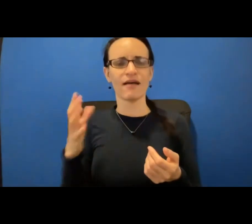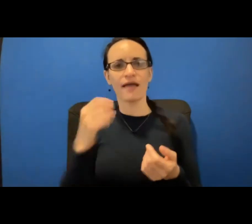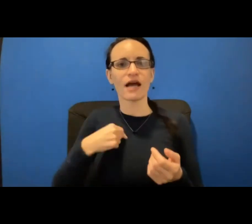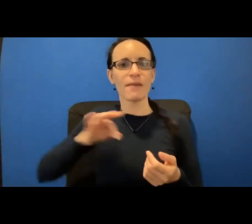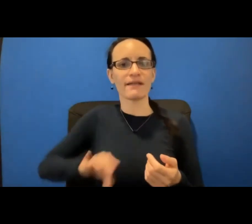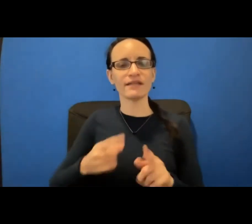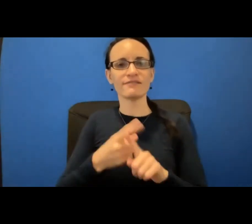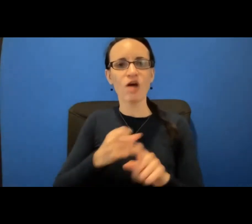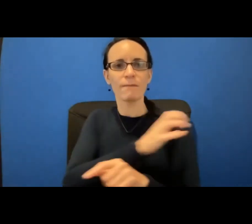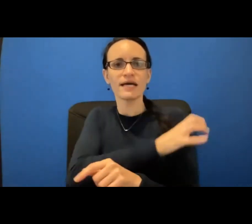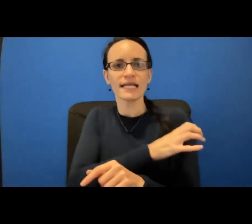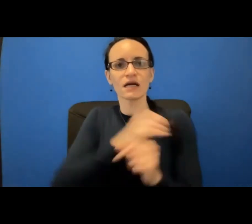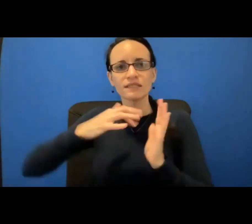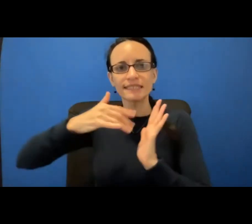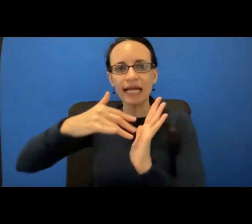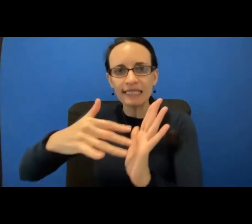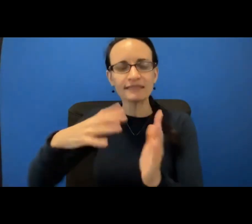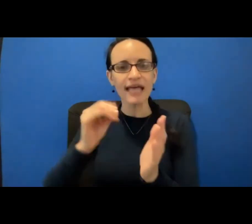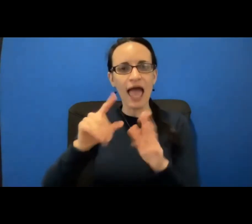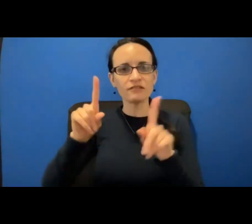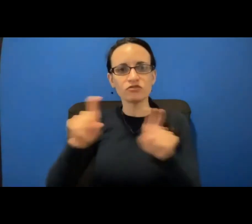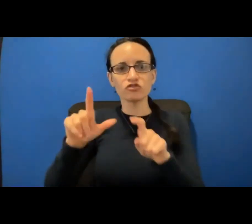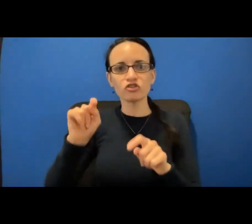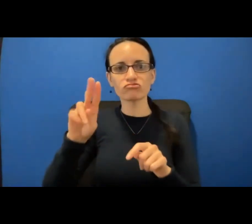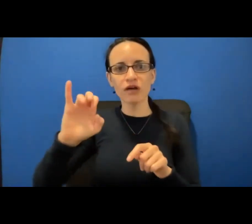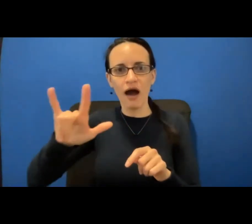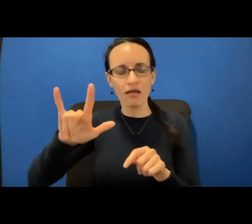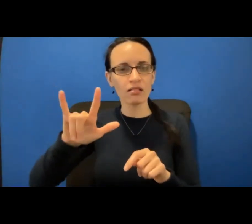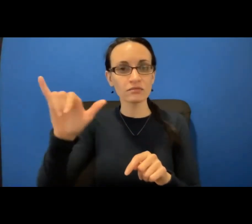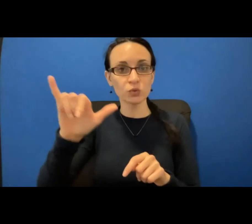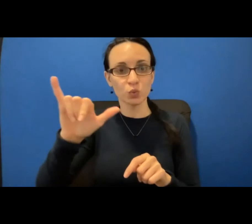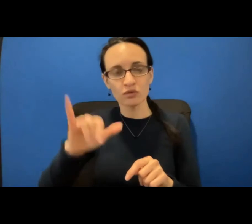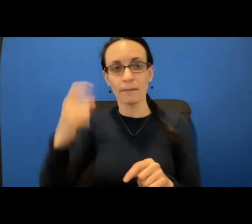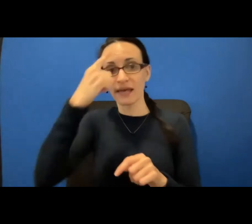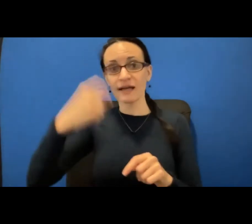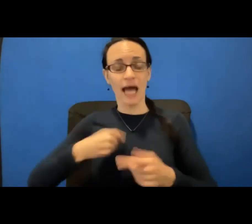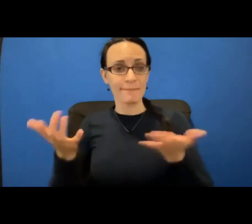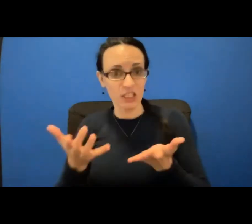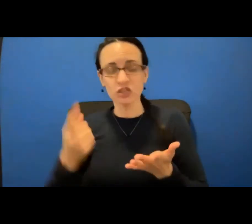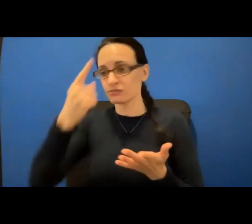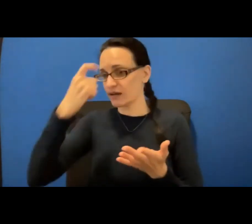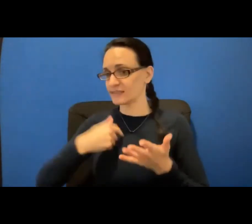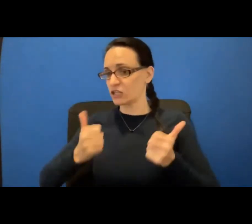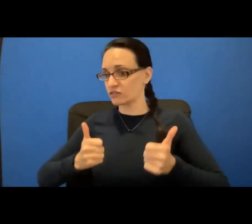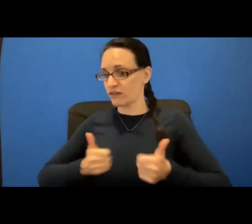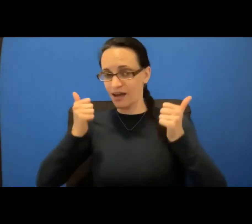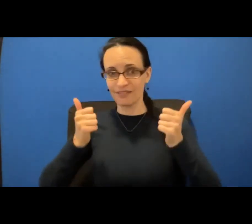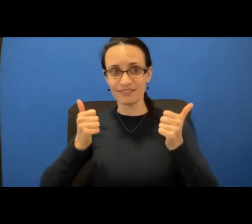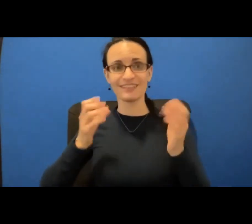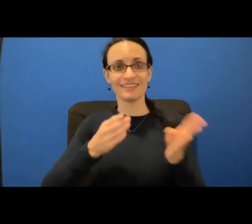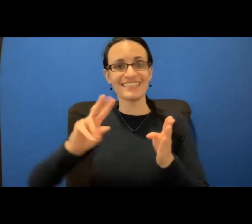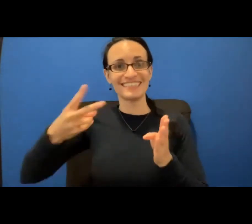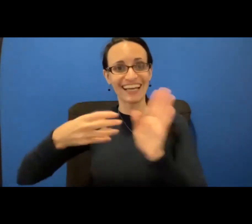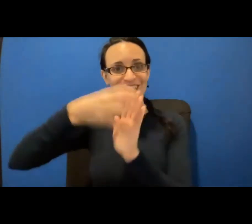and trials as well. And because I'm still here, because I've survived, the second chapter of my life is